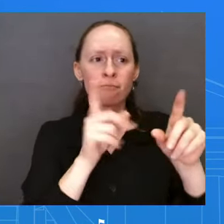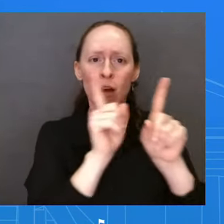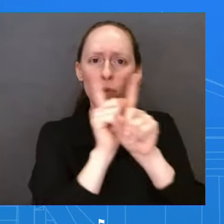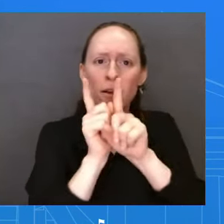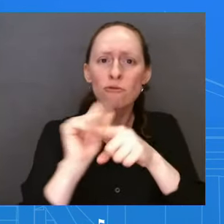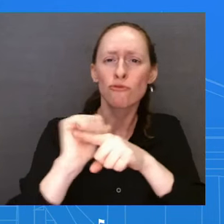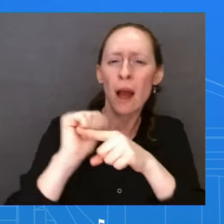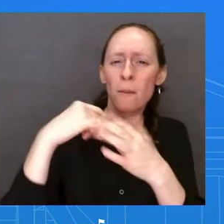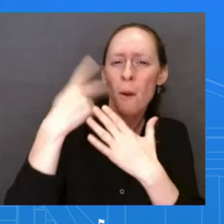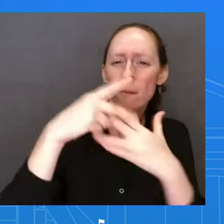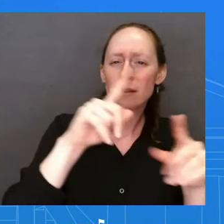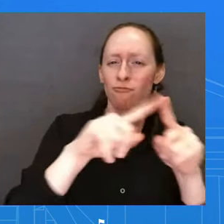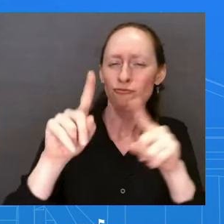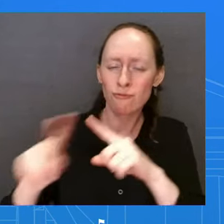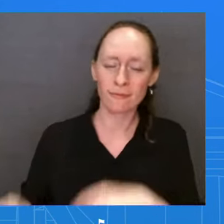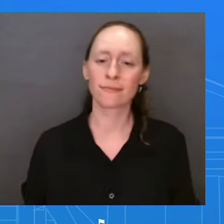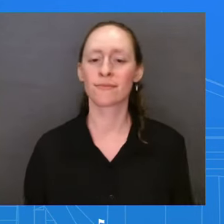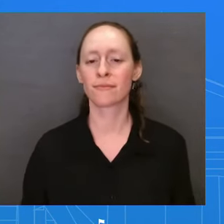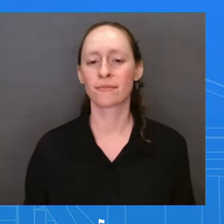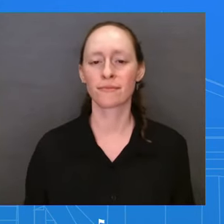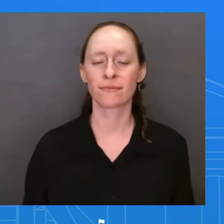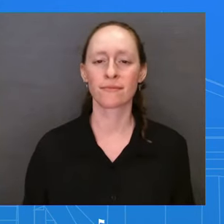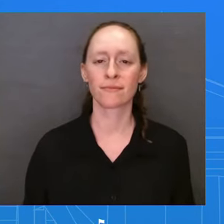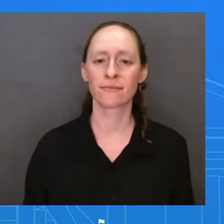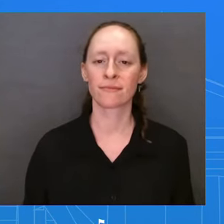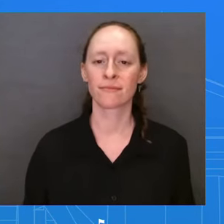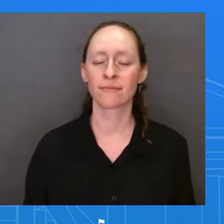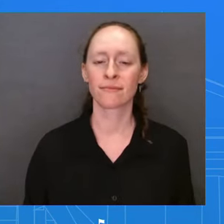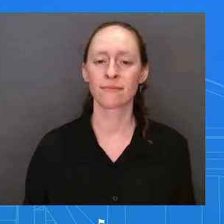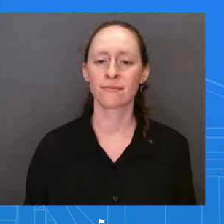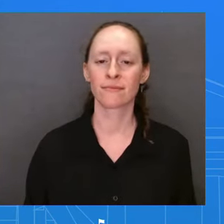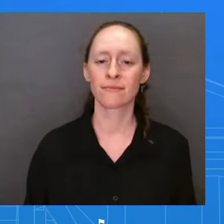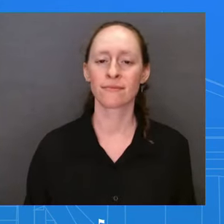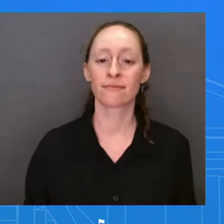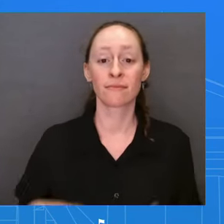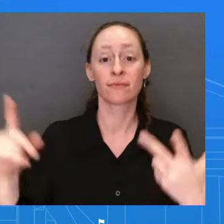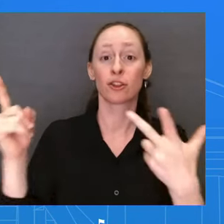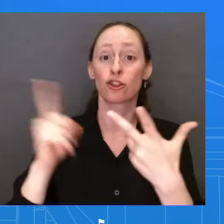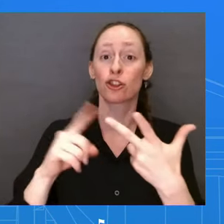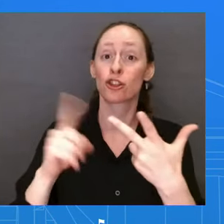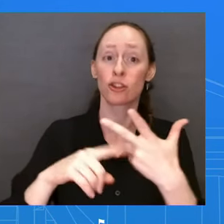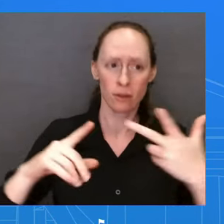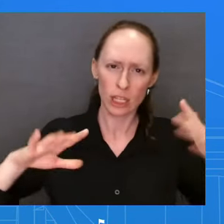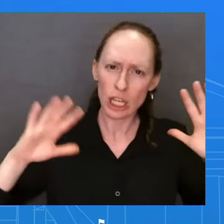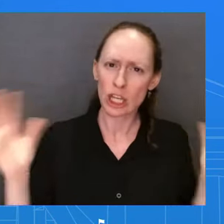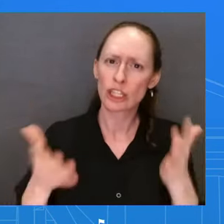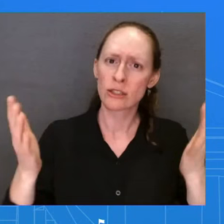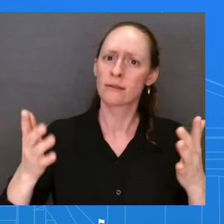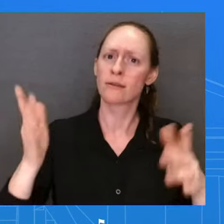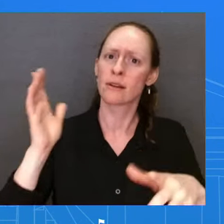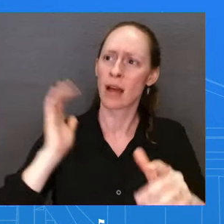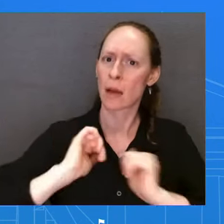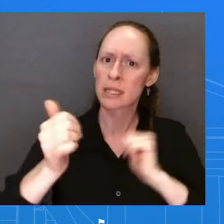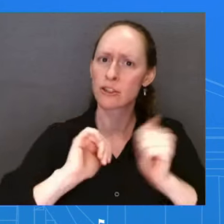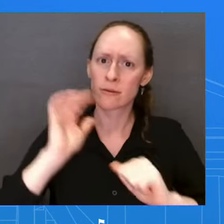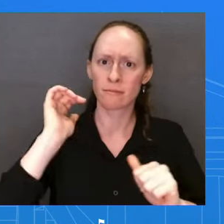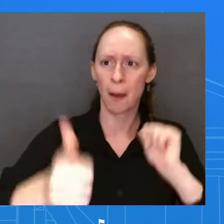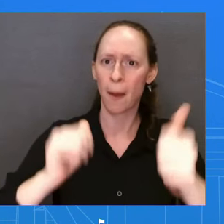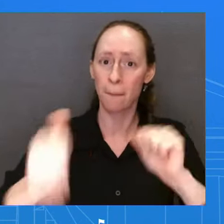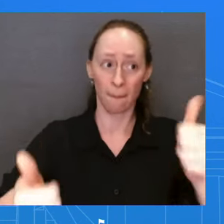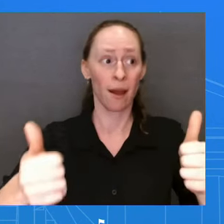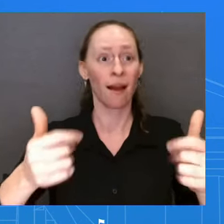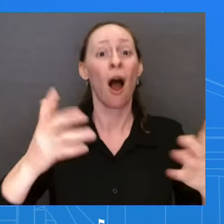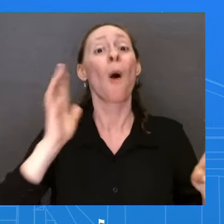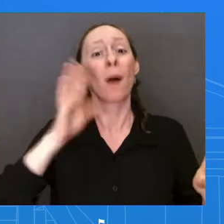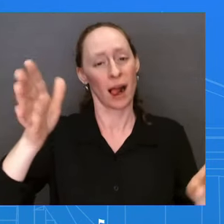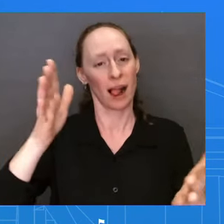competition, both to lower costs and to provide a level playing field for small businesses, by doing things like